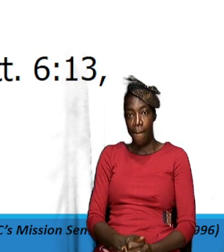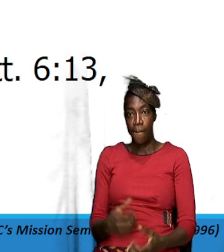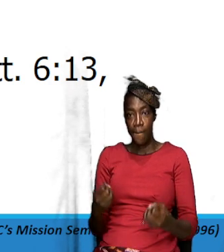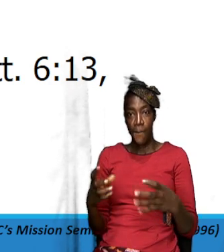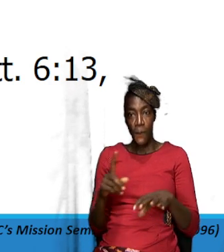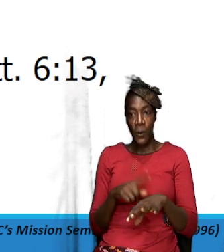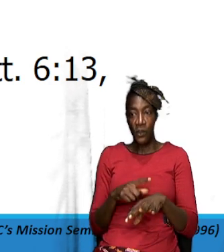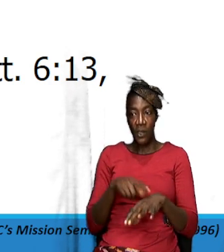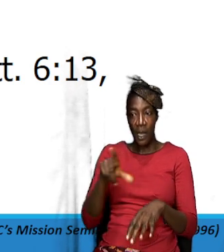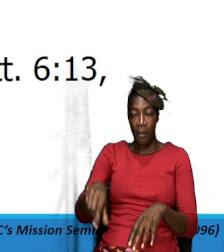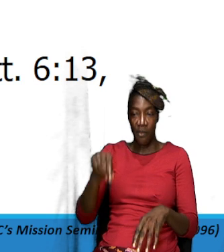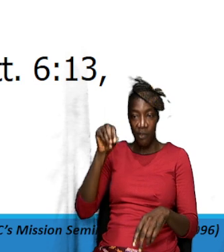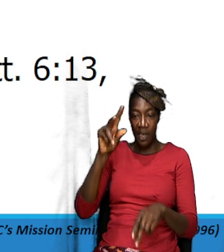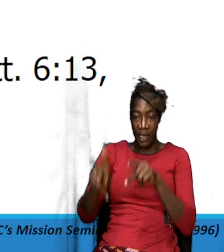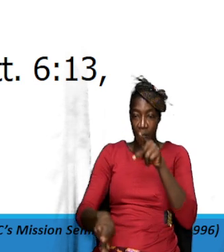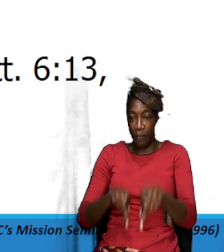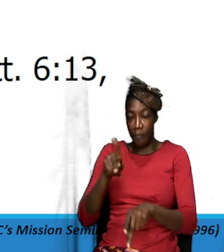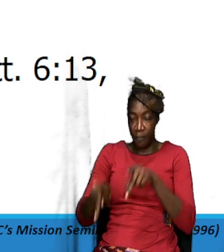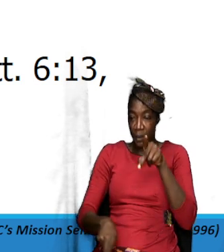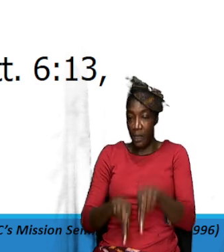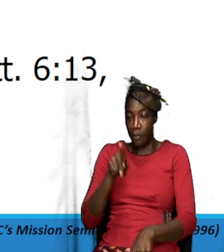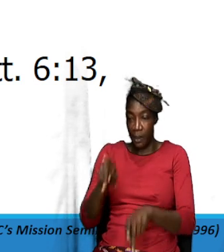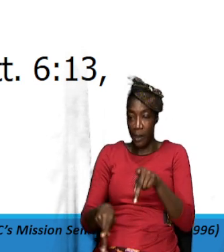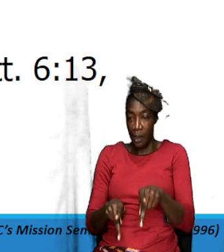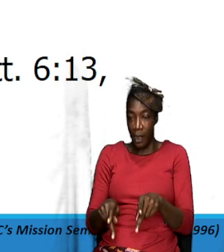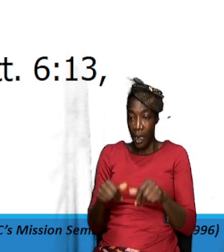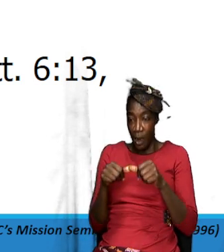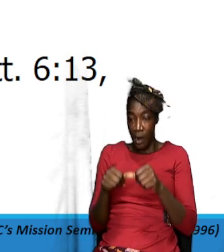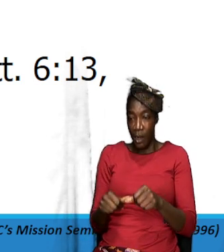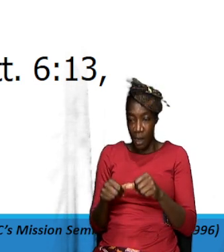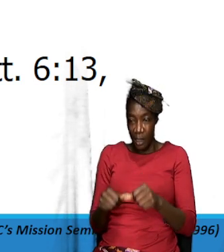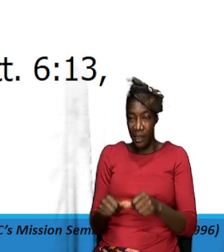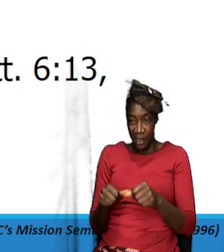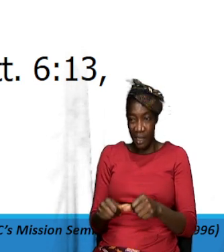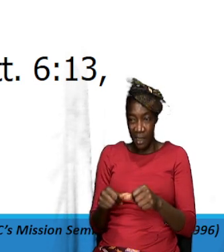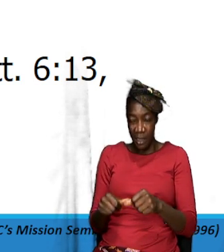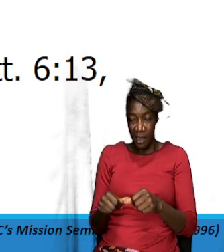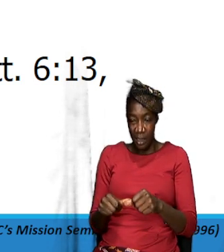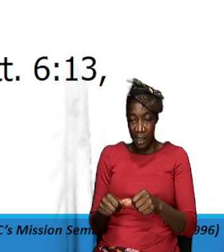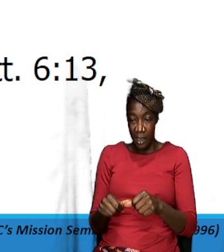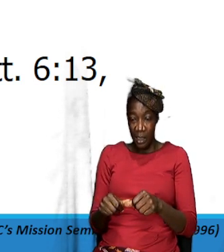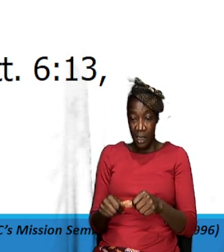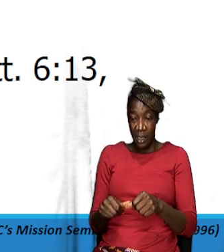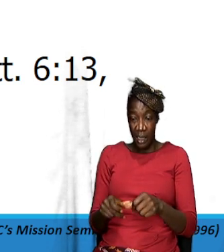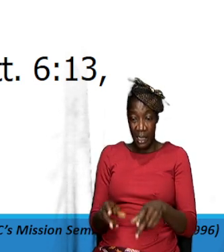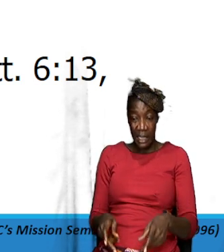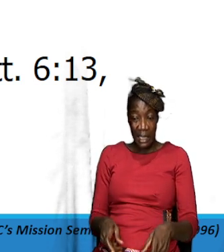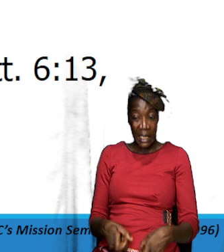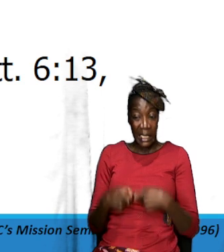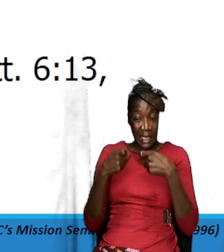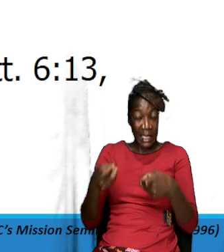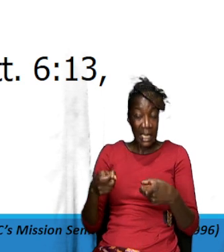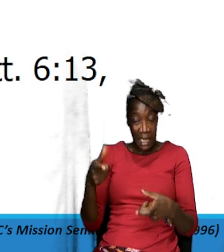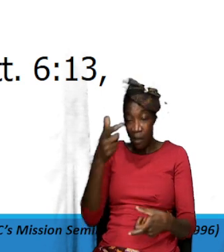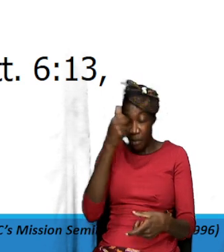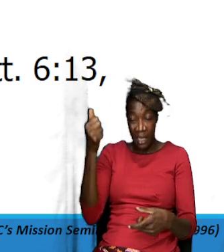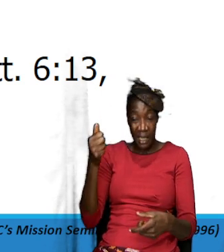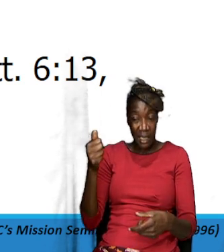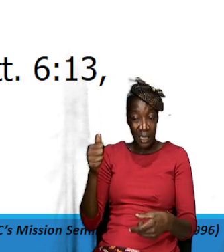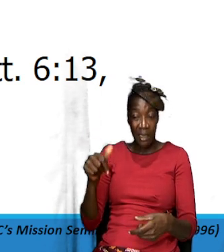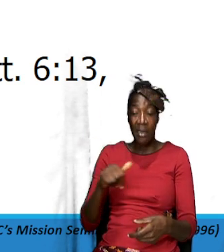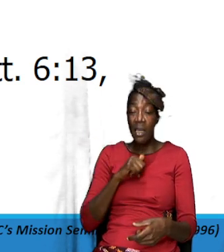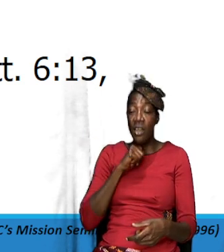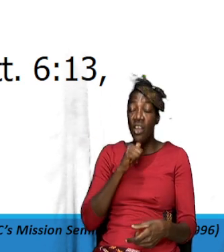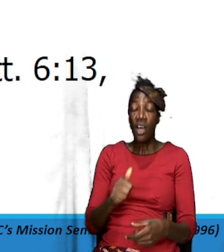lot of time you find people will continue in a particular sin because they have not effectively